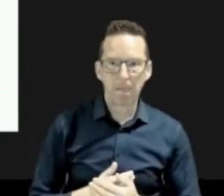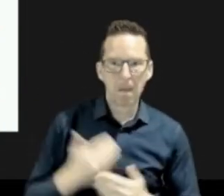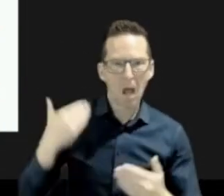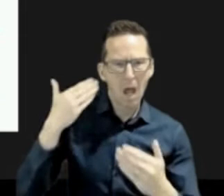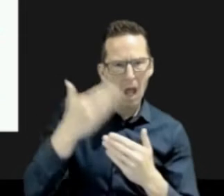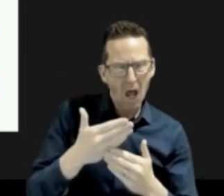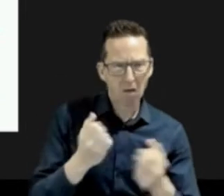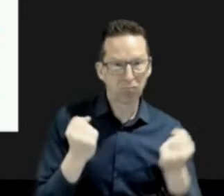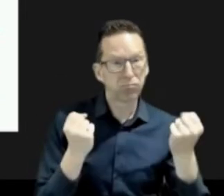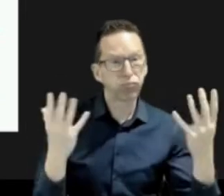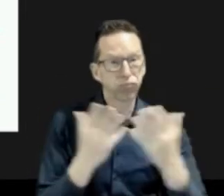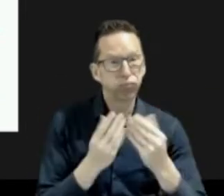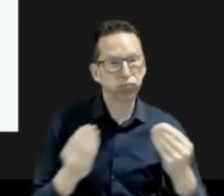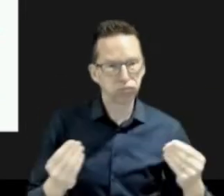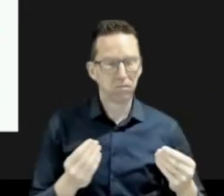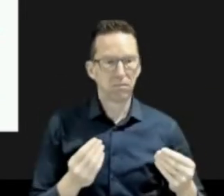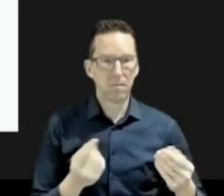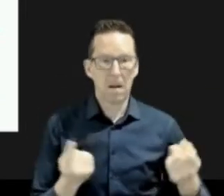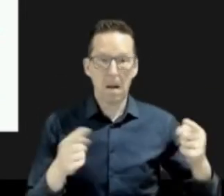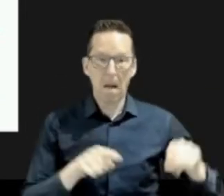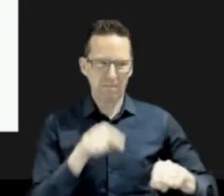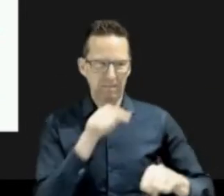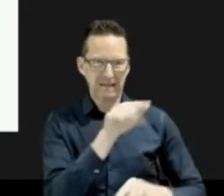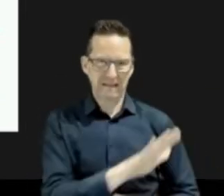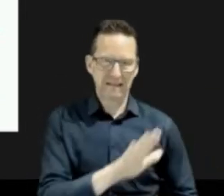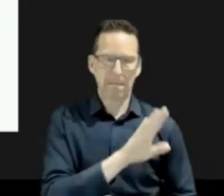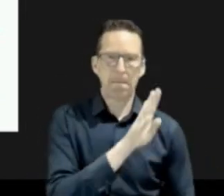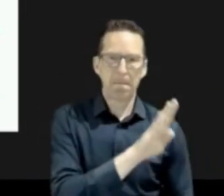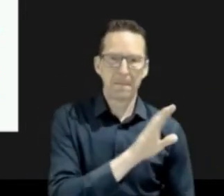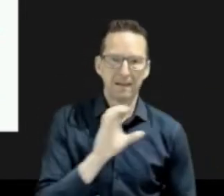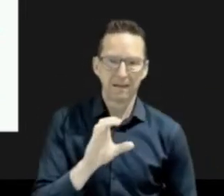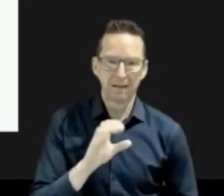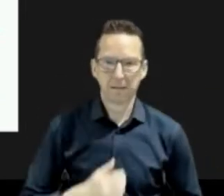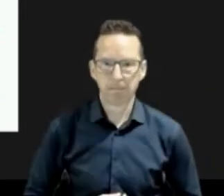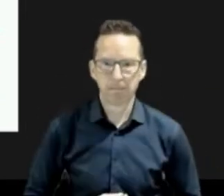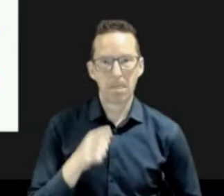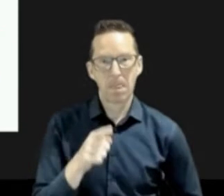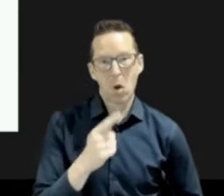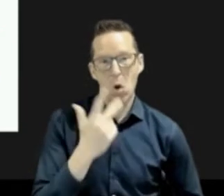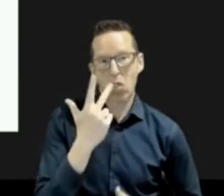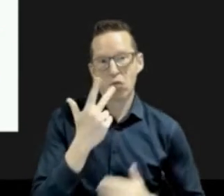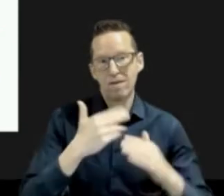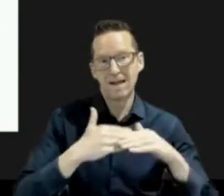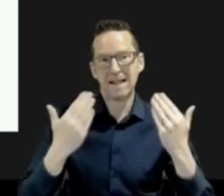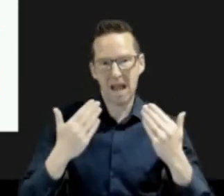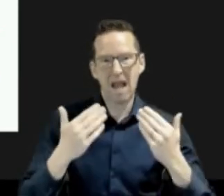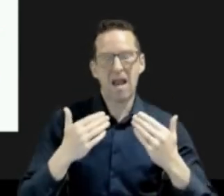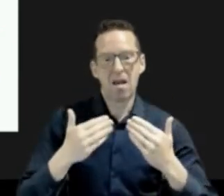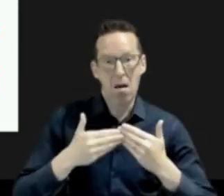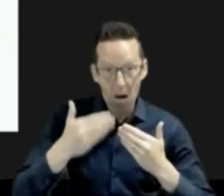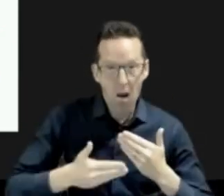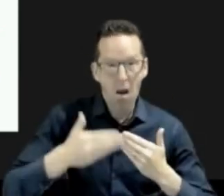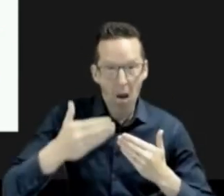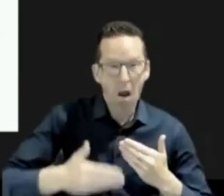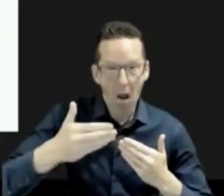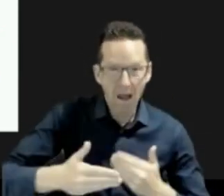It broke the Canadian all time record high three days in a row. And on the fourth day, unfortunately, the town